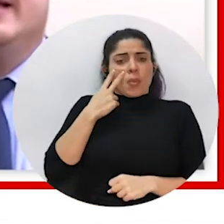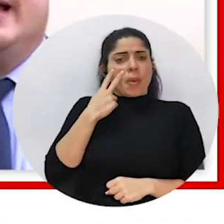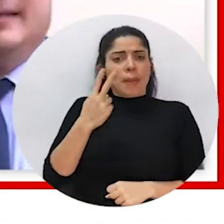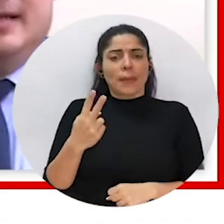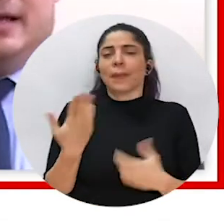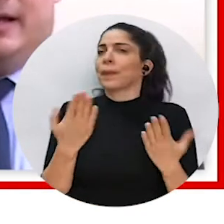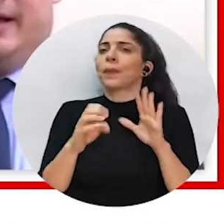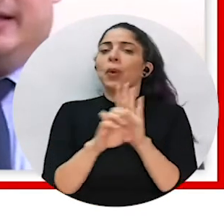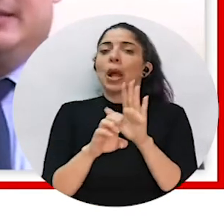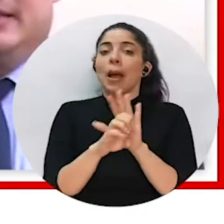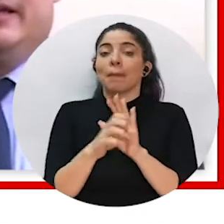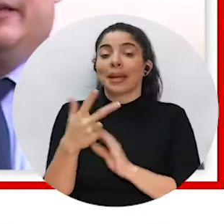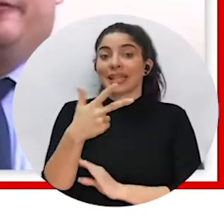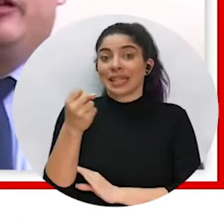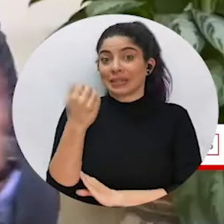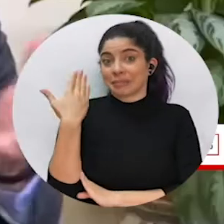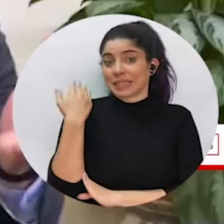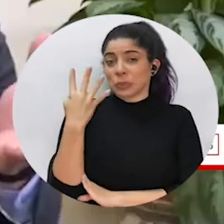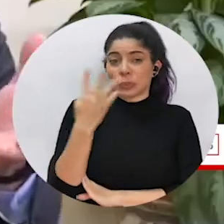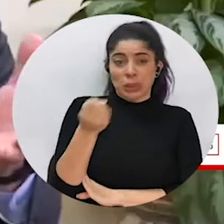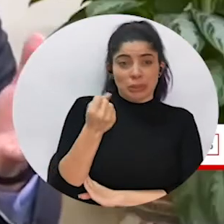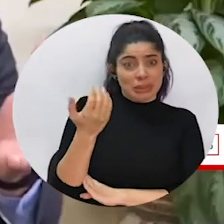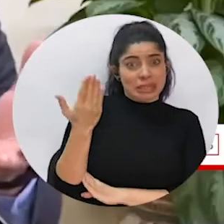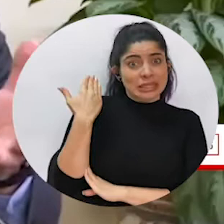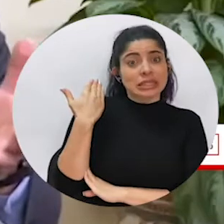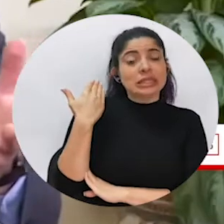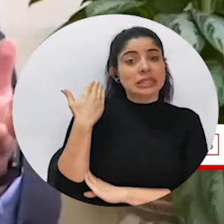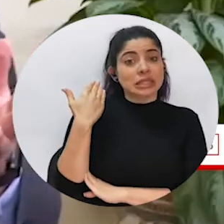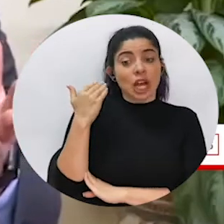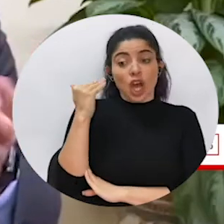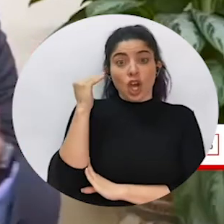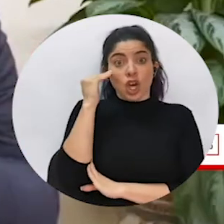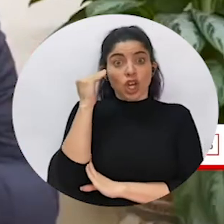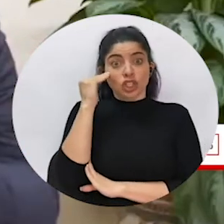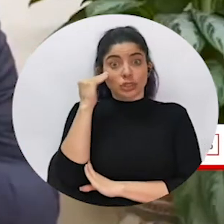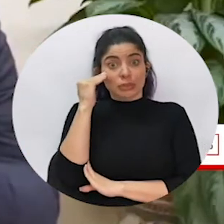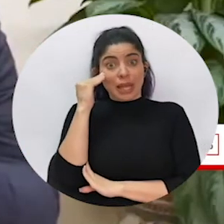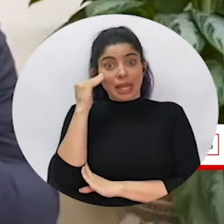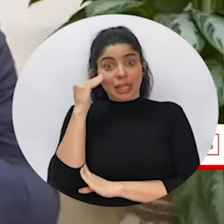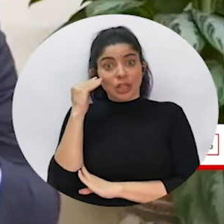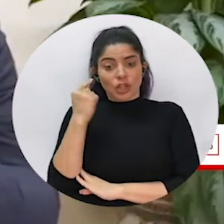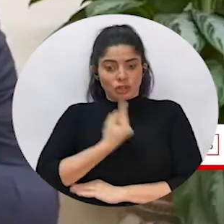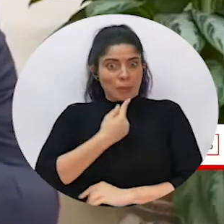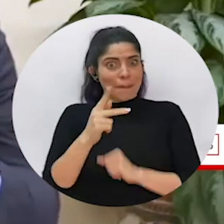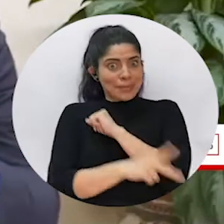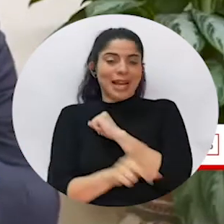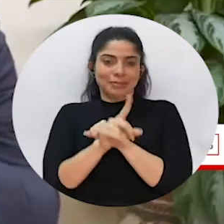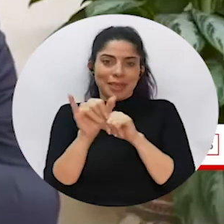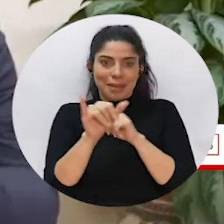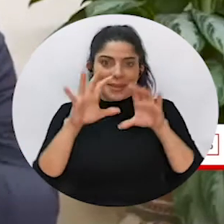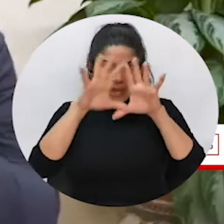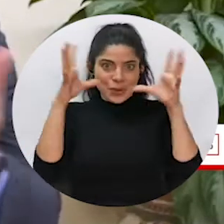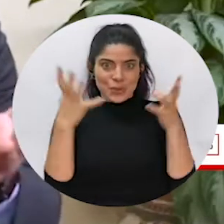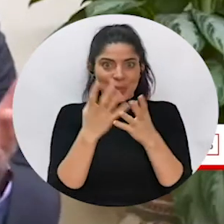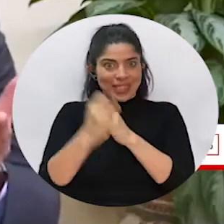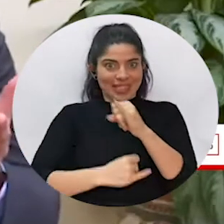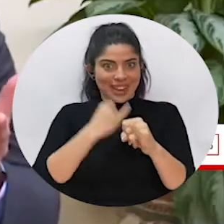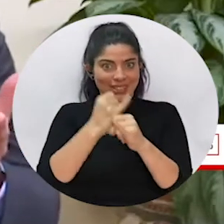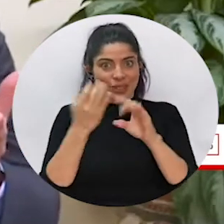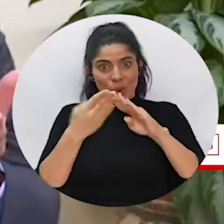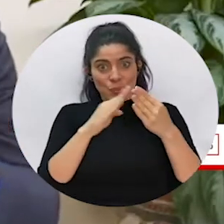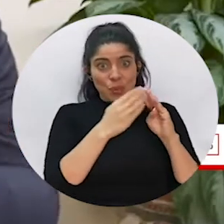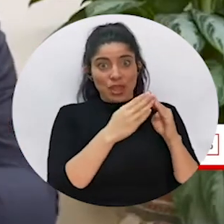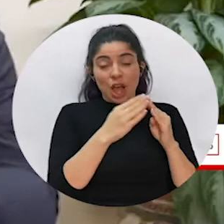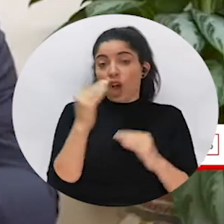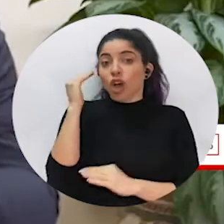can see that, let's say, three months ago, four months ago, the knowledge we had, not only as a country but as an international